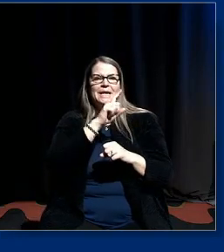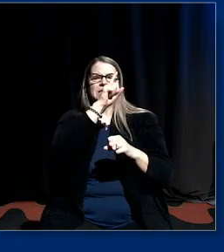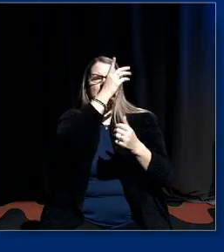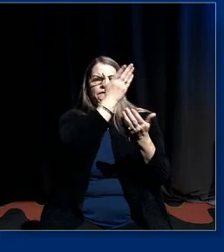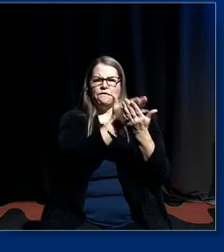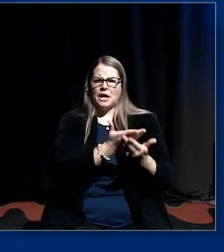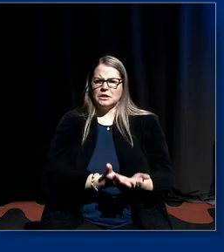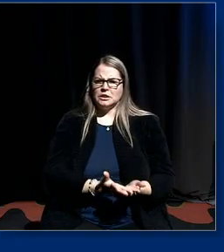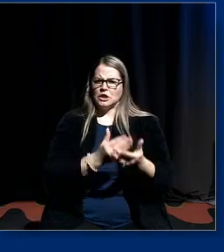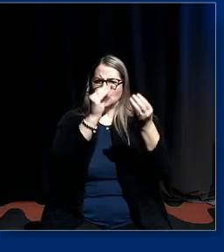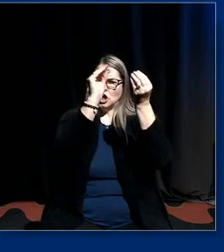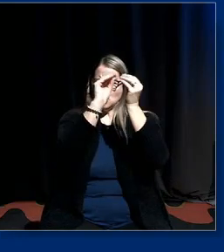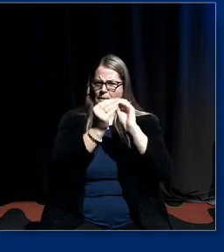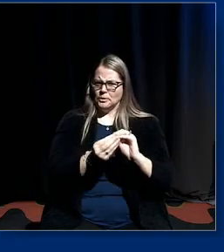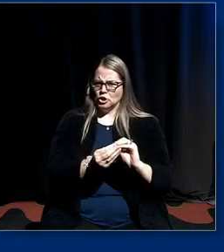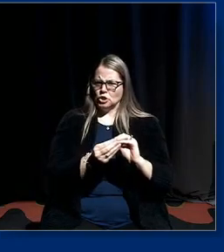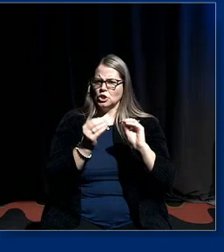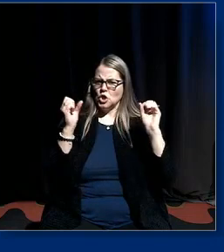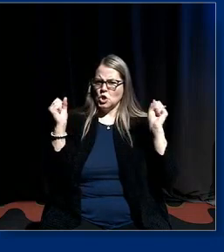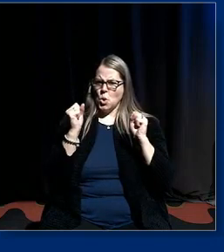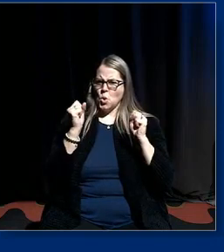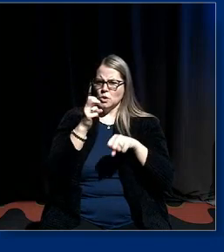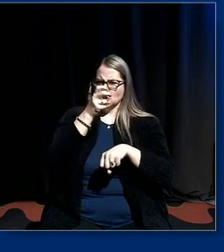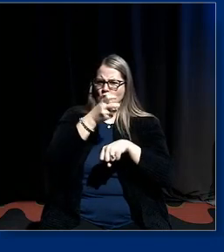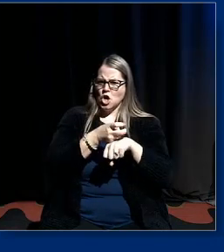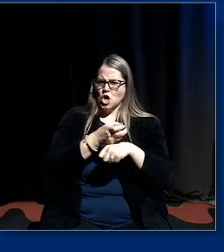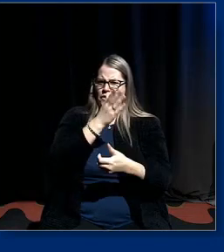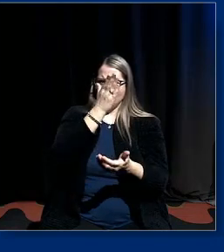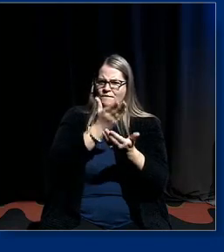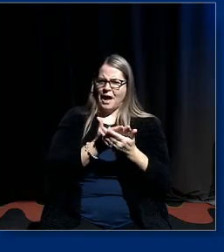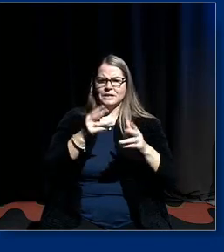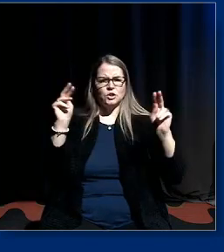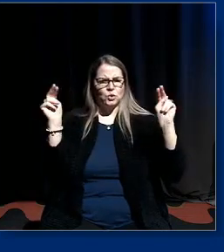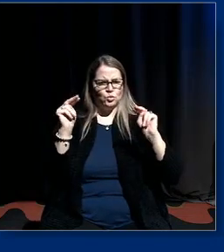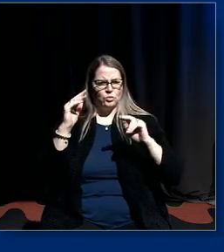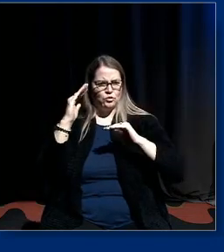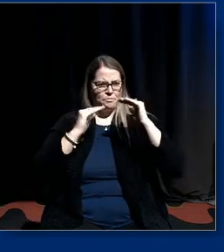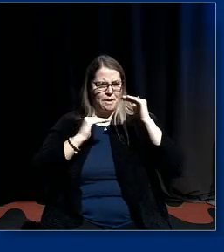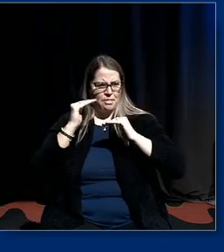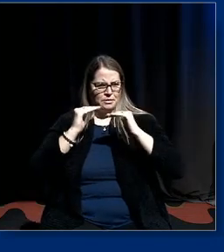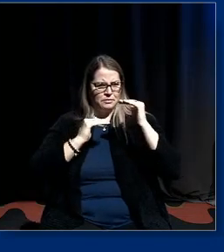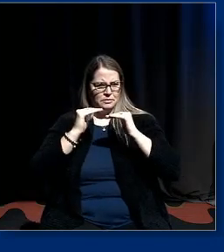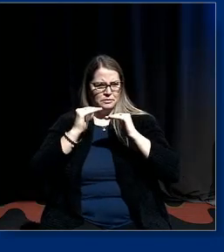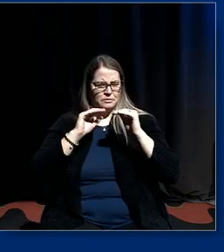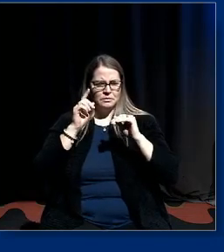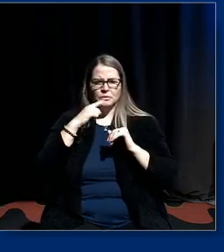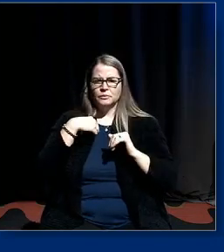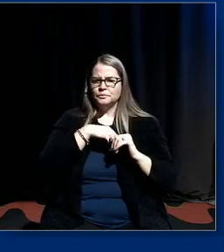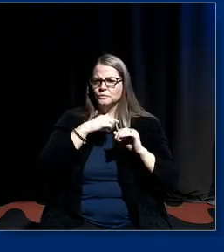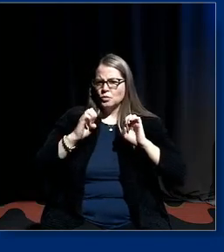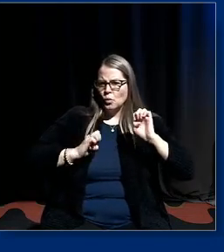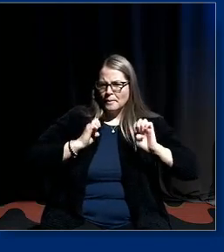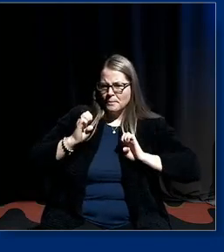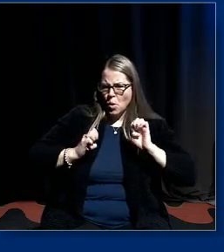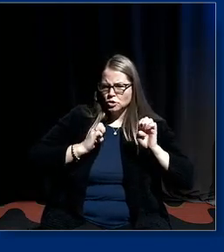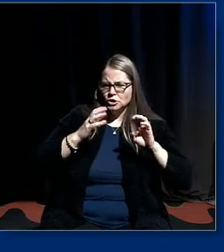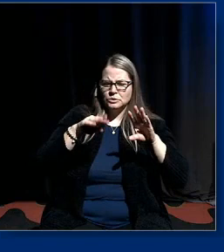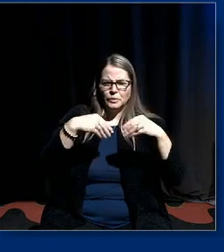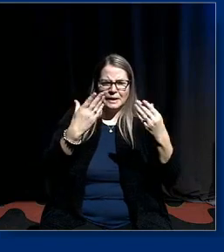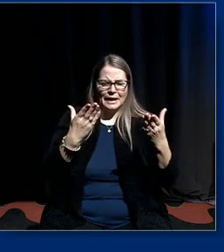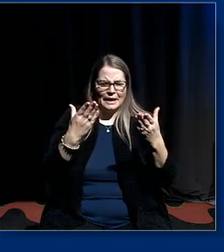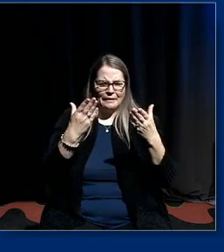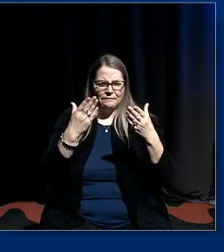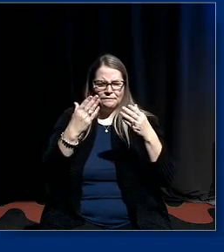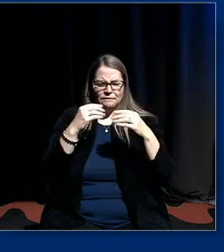facts statistics are neutral um they're balanced whereas we're emotional and we qualitative and